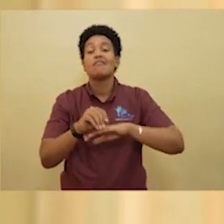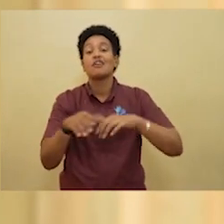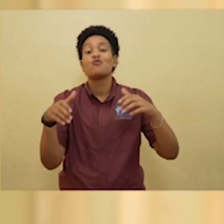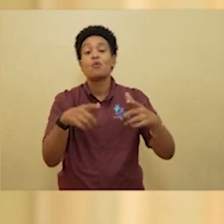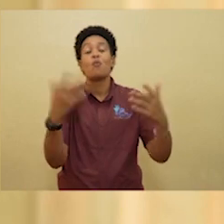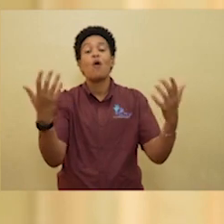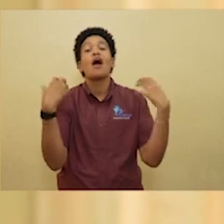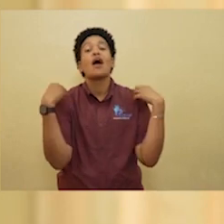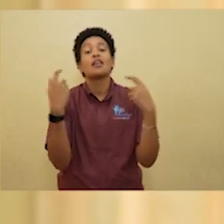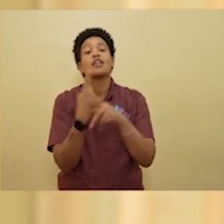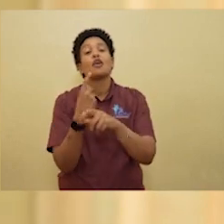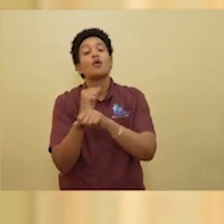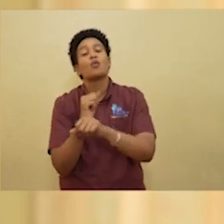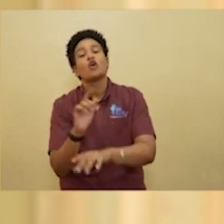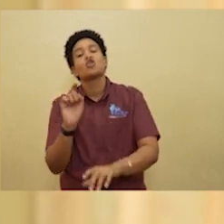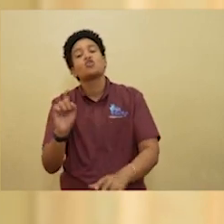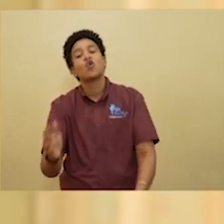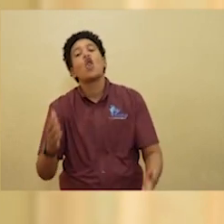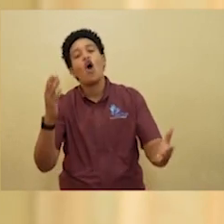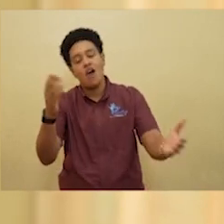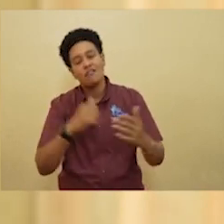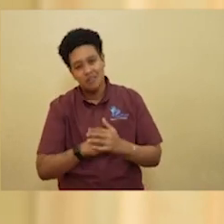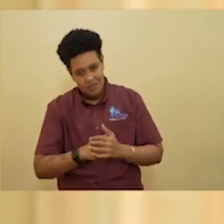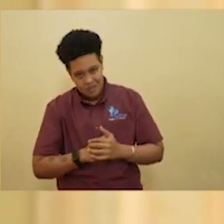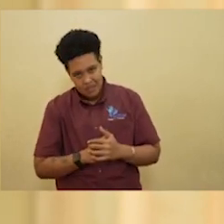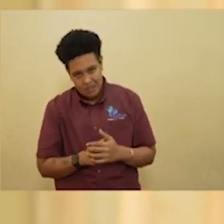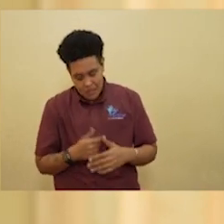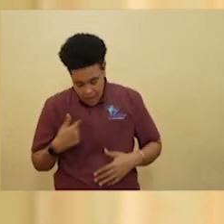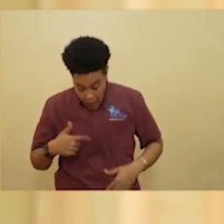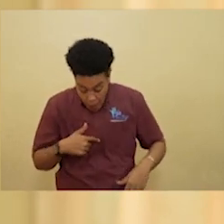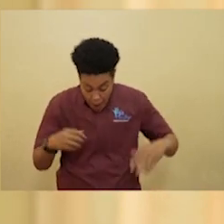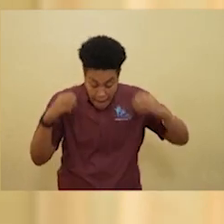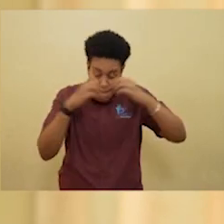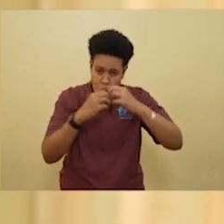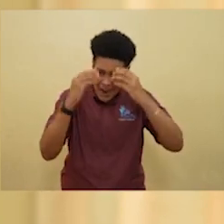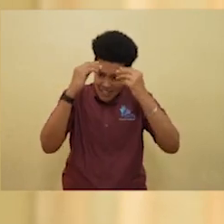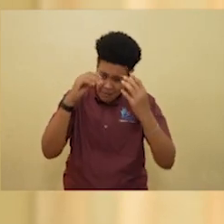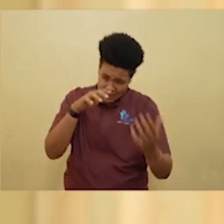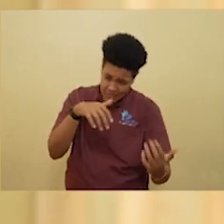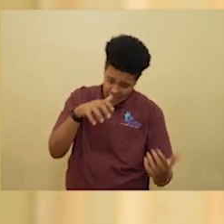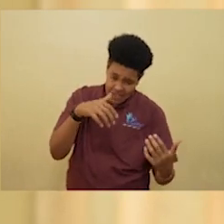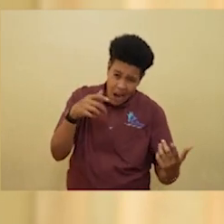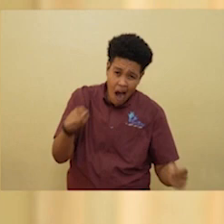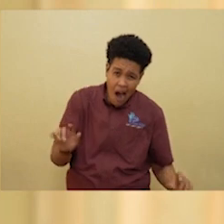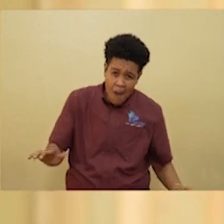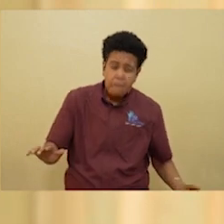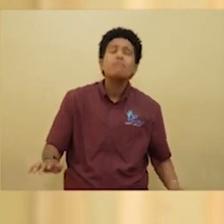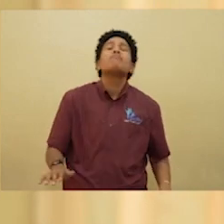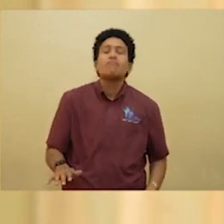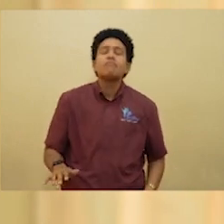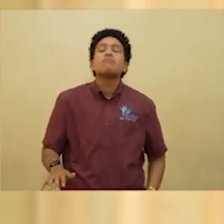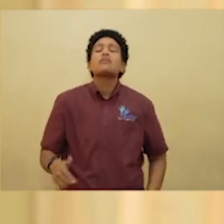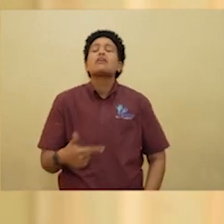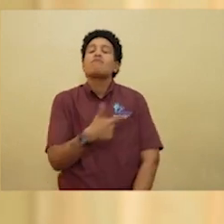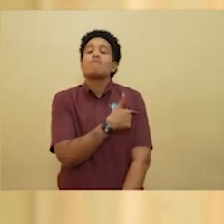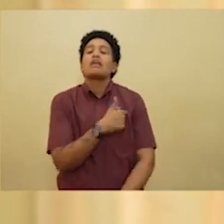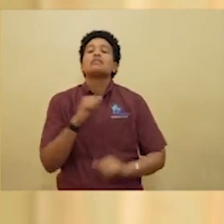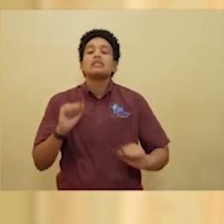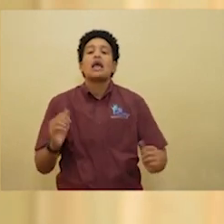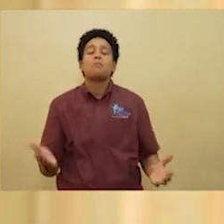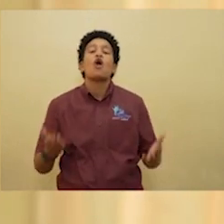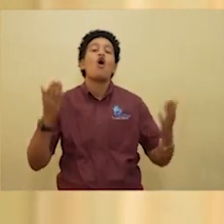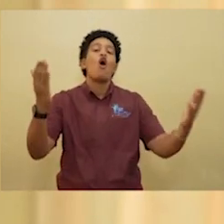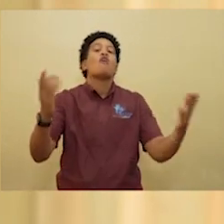health care workers should be offered. But as we get more information, then the vaccine may be